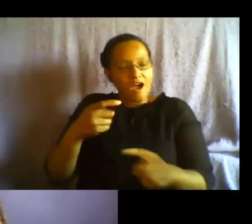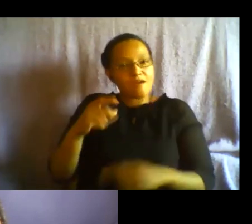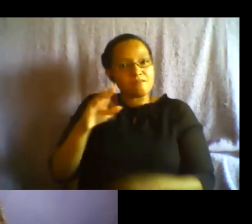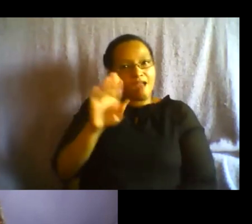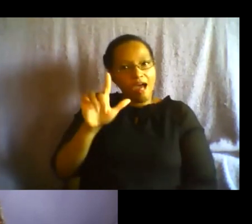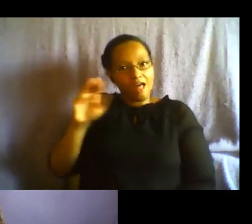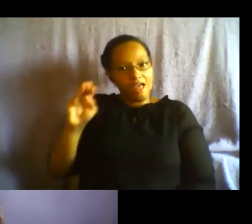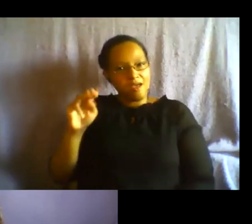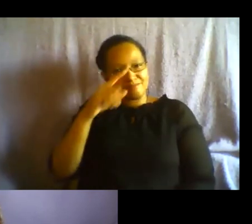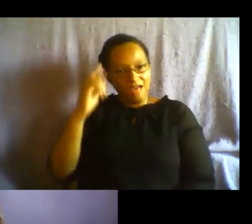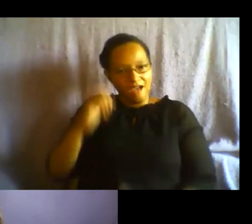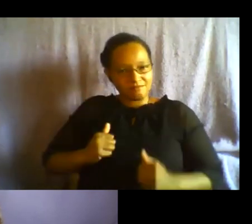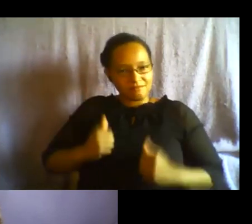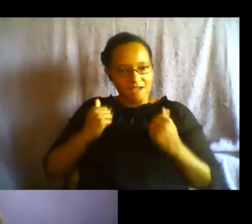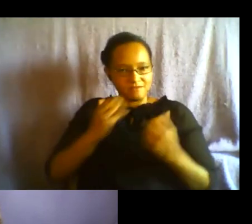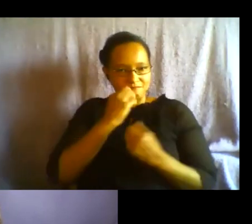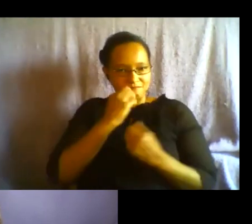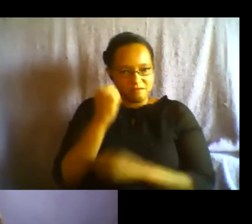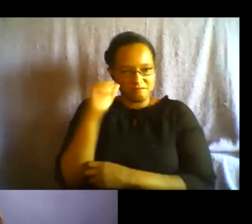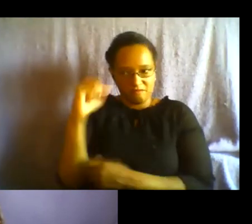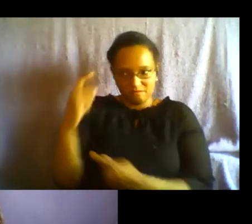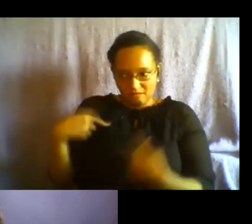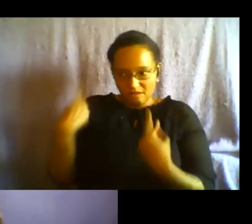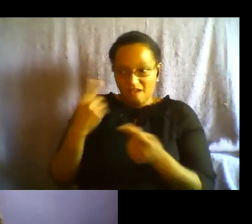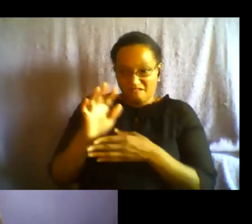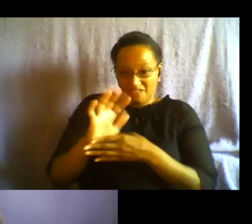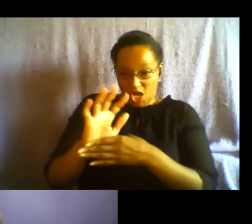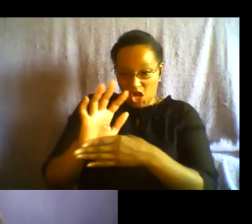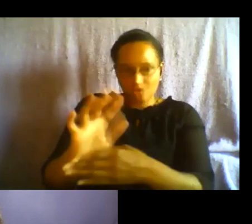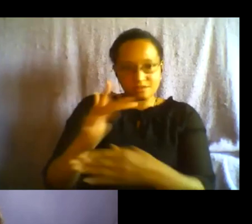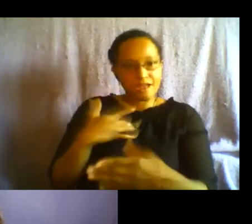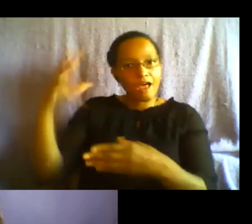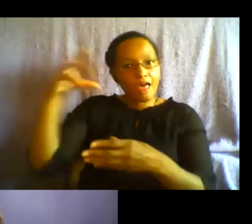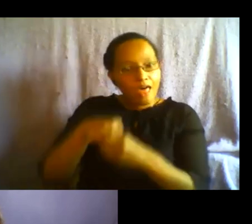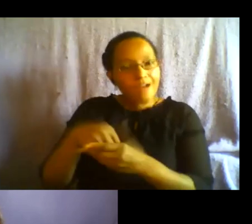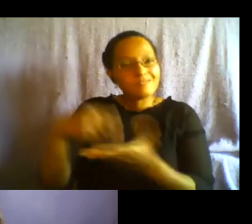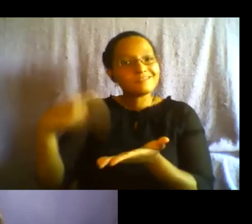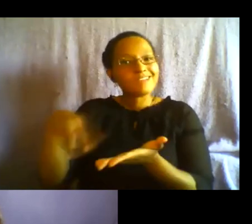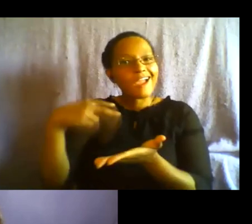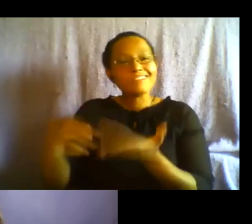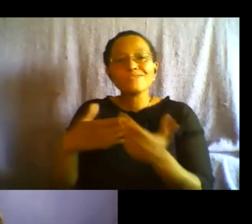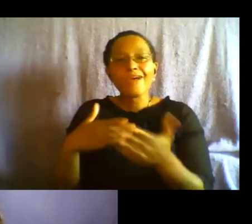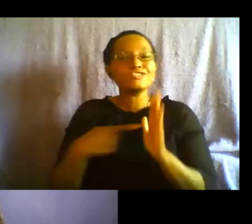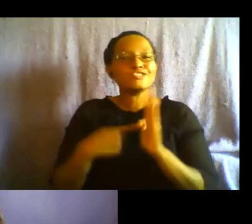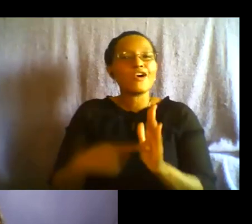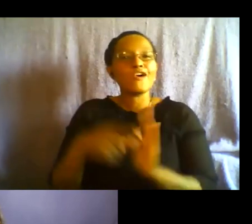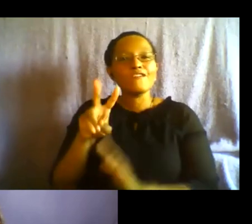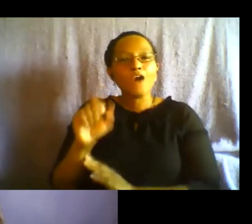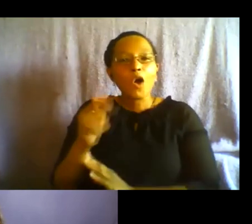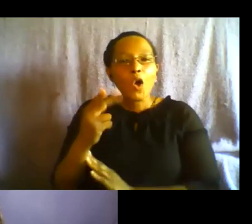movement has been an incorporation of dance whether it be voguing from certain houses